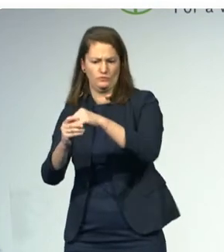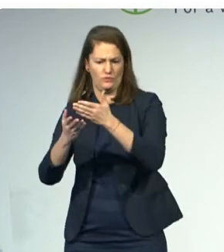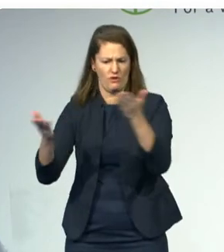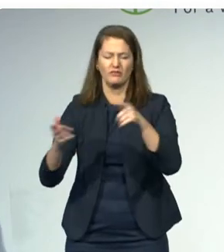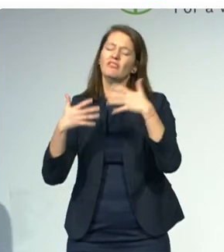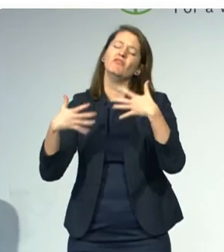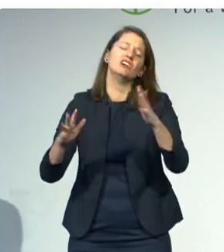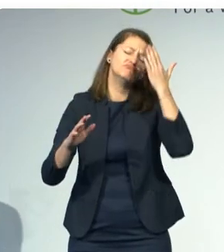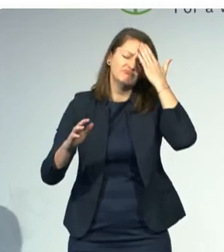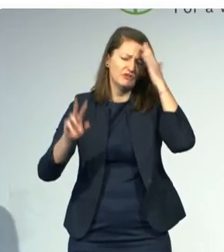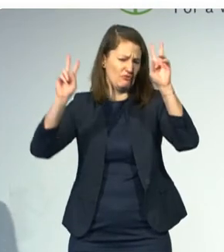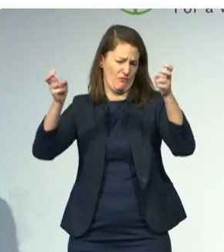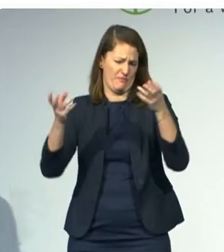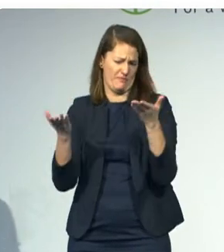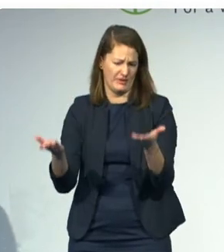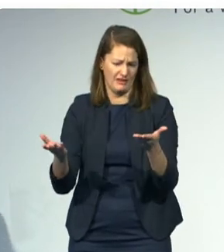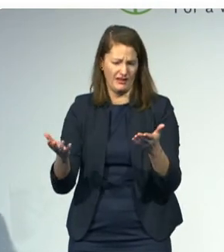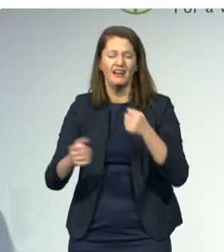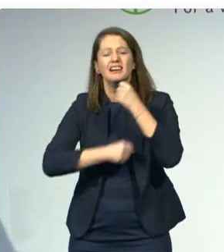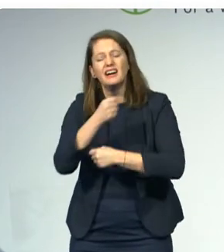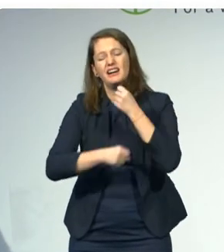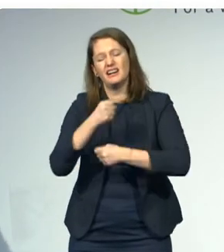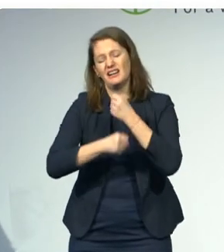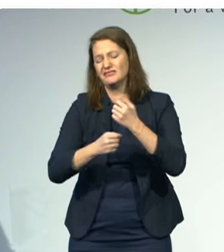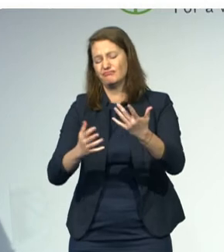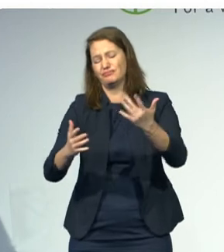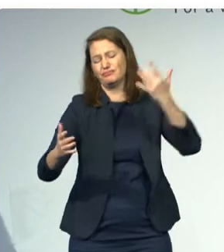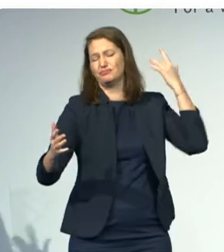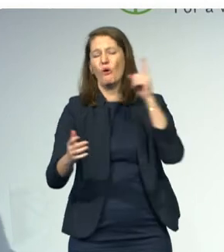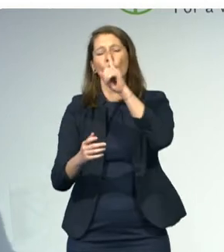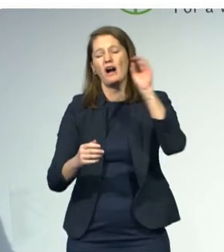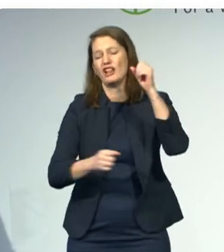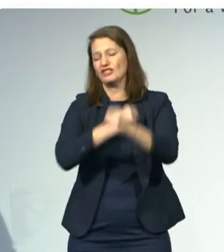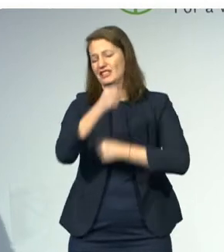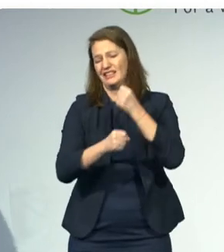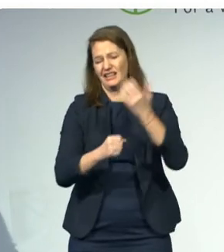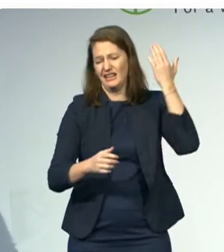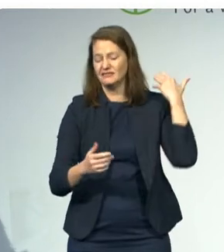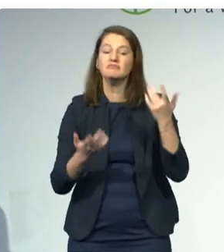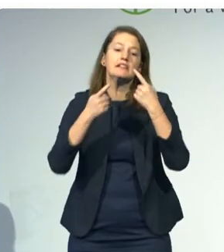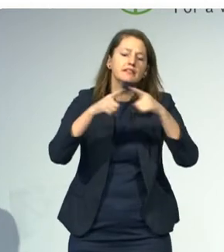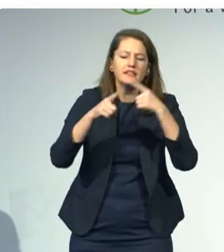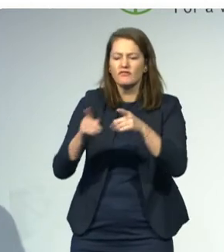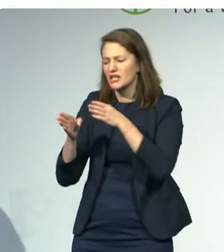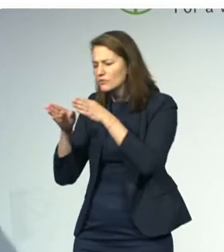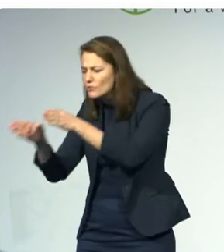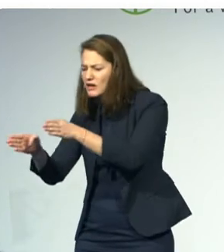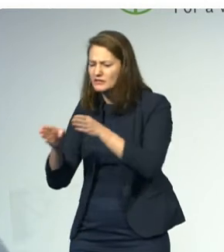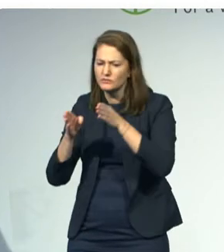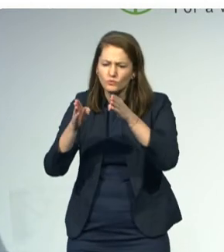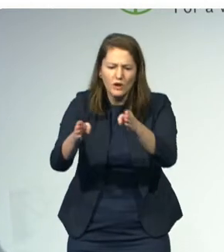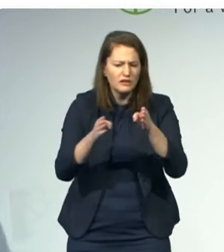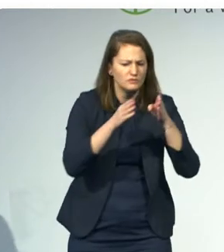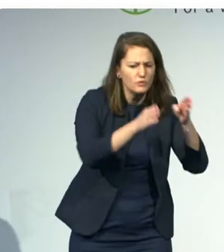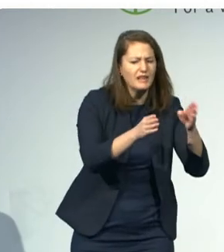years. And we have each taken different paths and modalities, which are often reflective of the